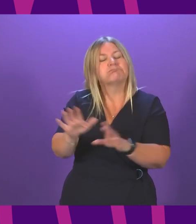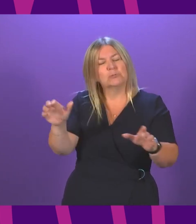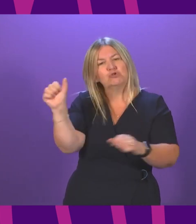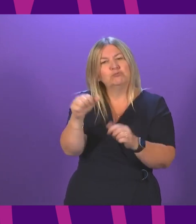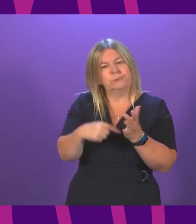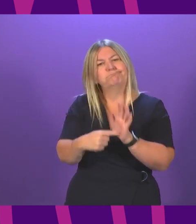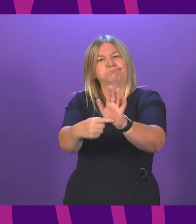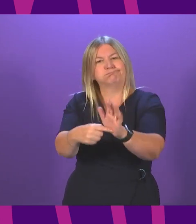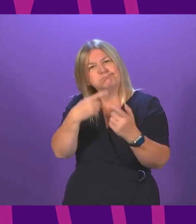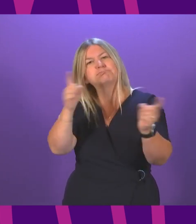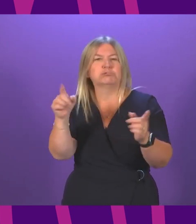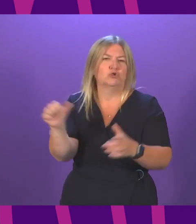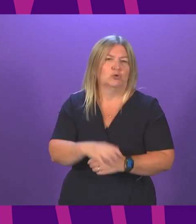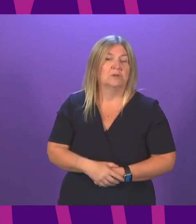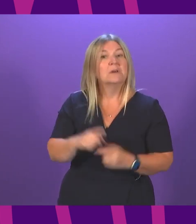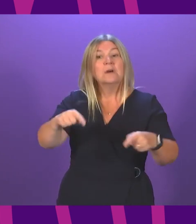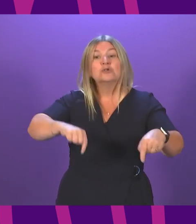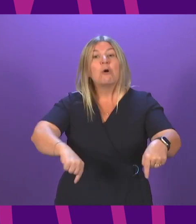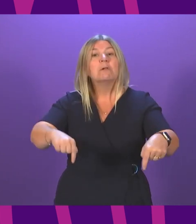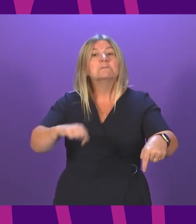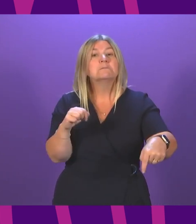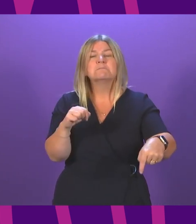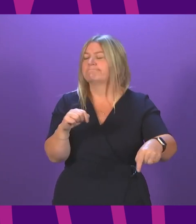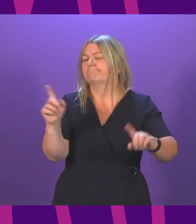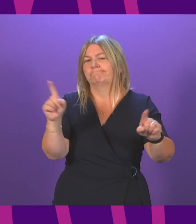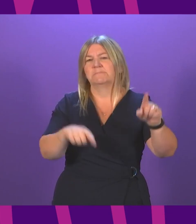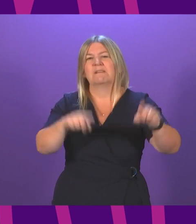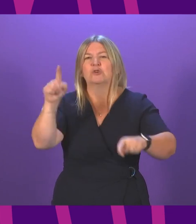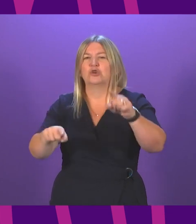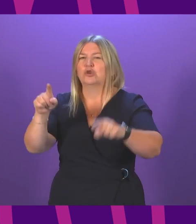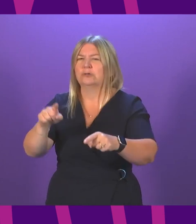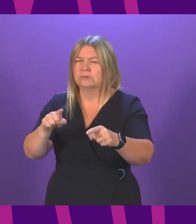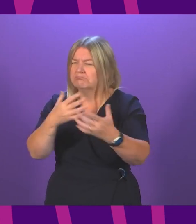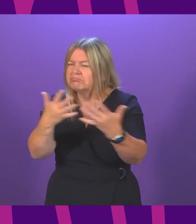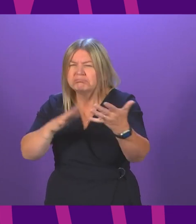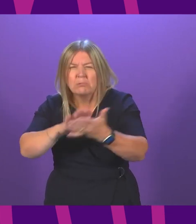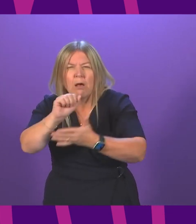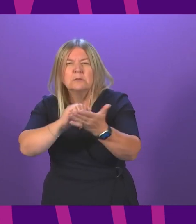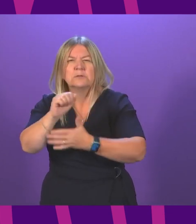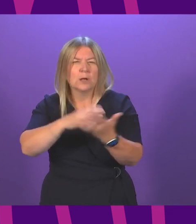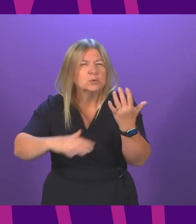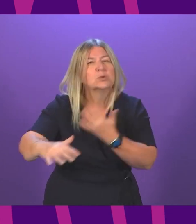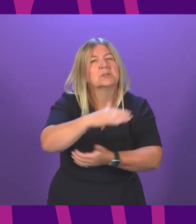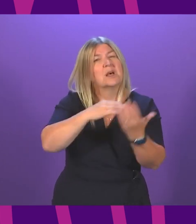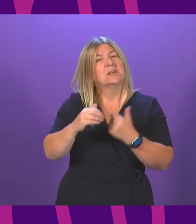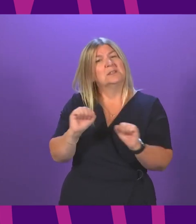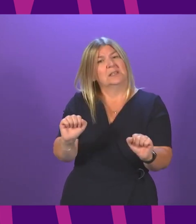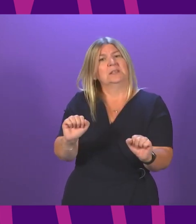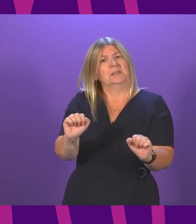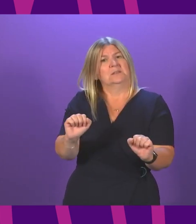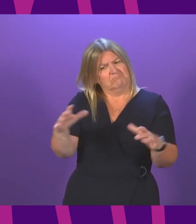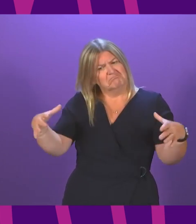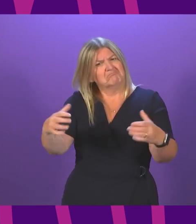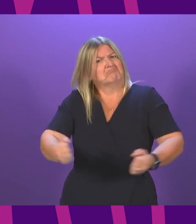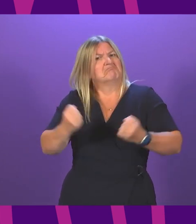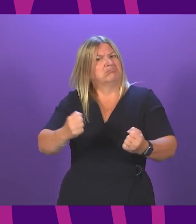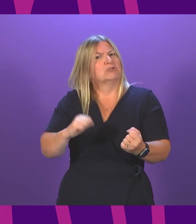out. Scotland is a diverse multicultural society. This diversity strengthens us as a nation and that is why it is so